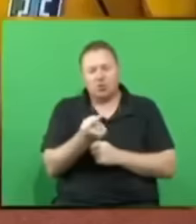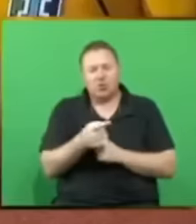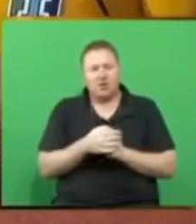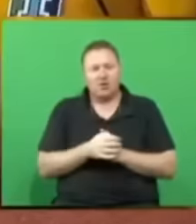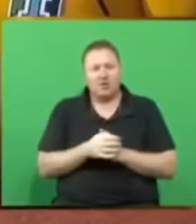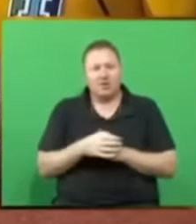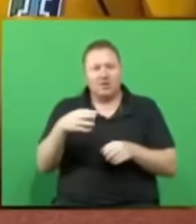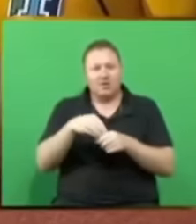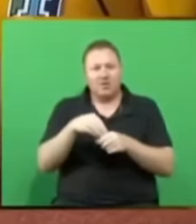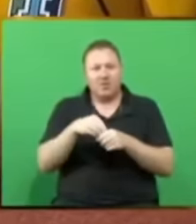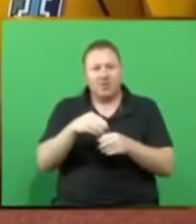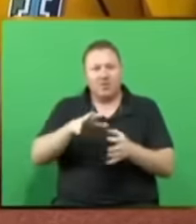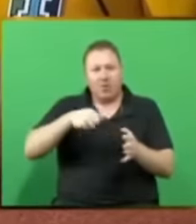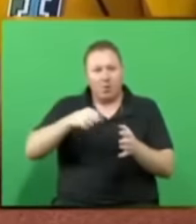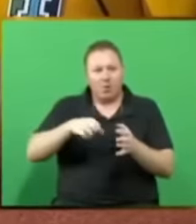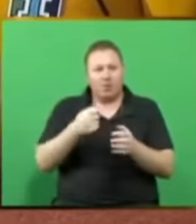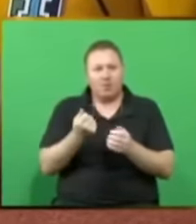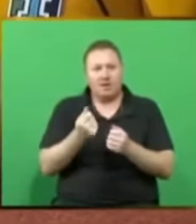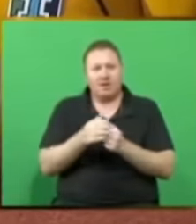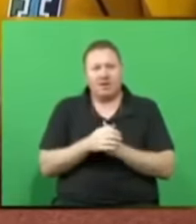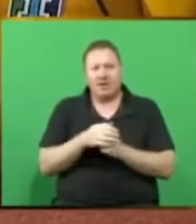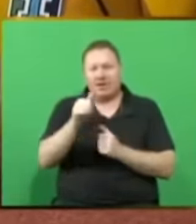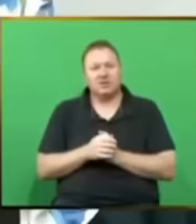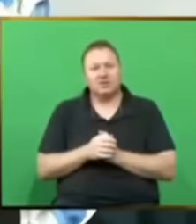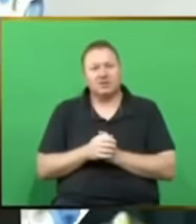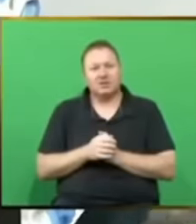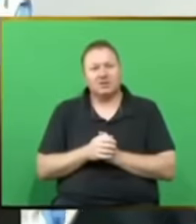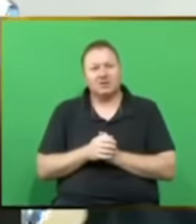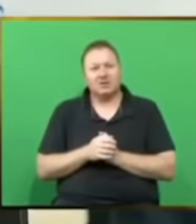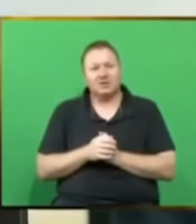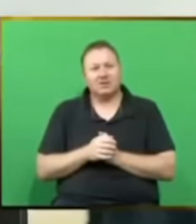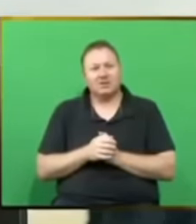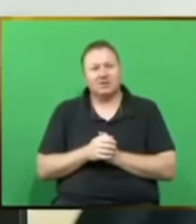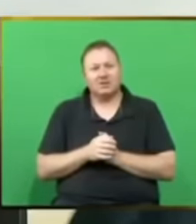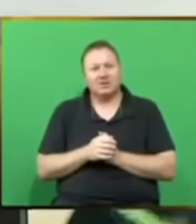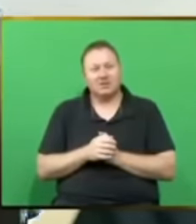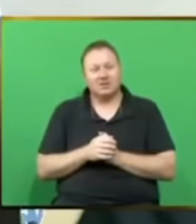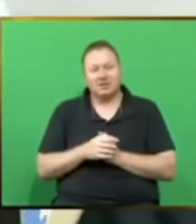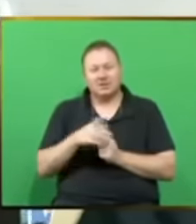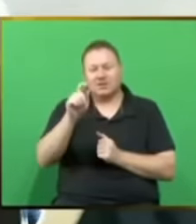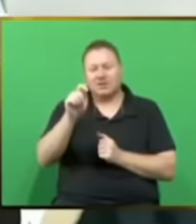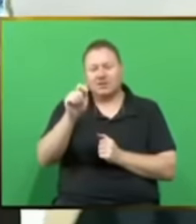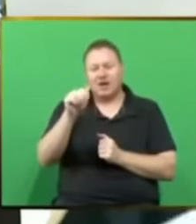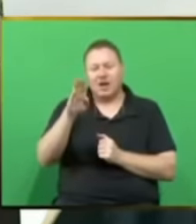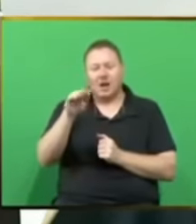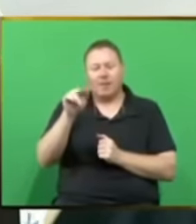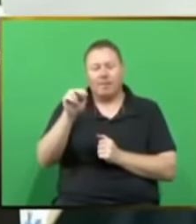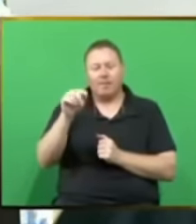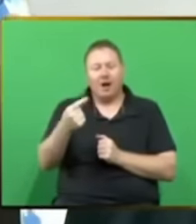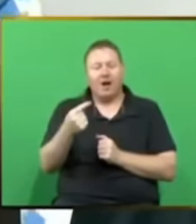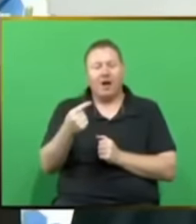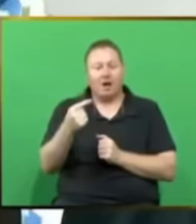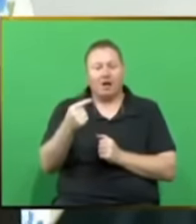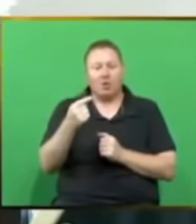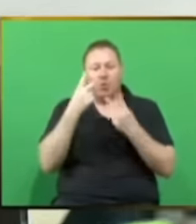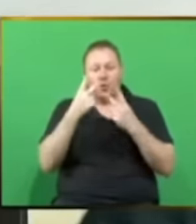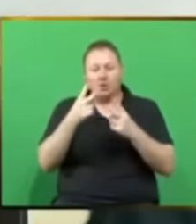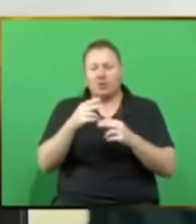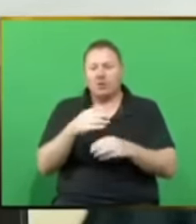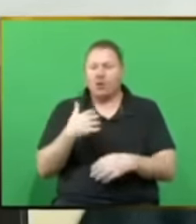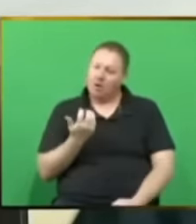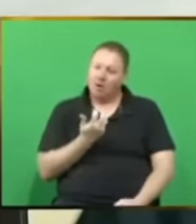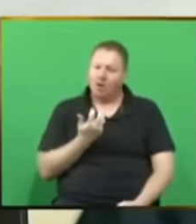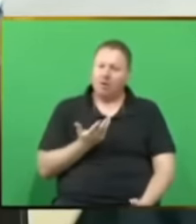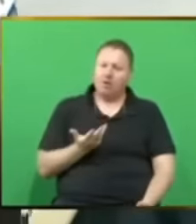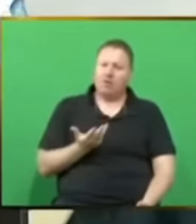the looting of money meant for the Alex Renewal Project. Tabang watches with dismay when you,